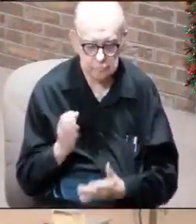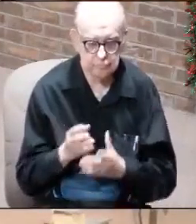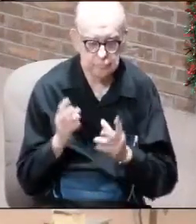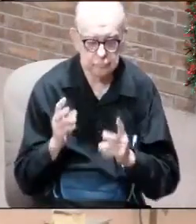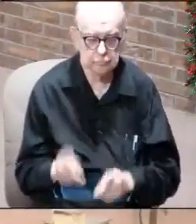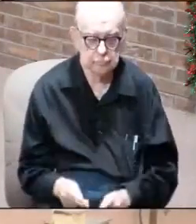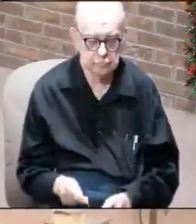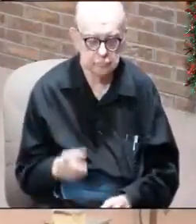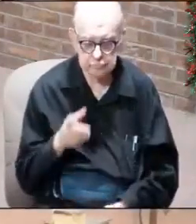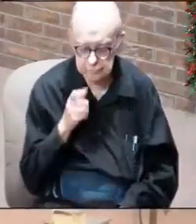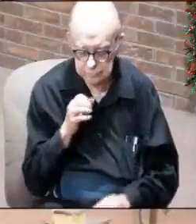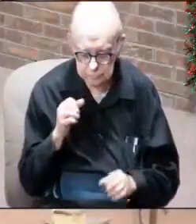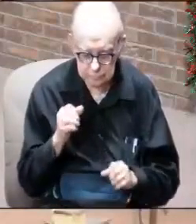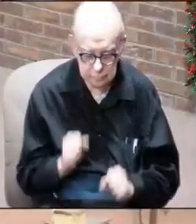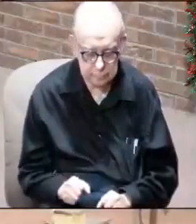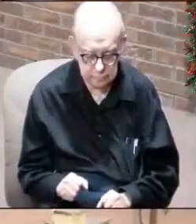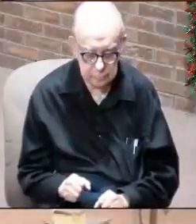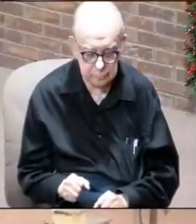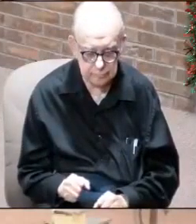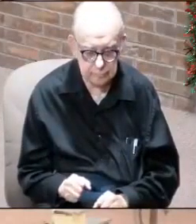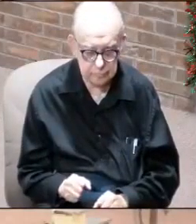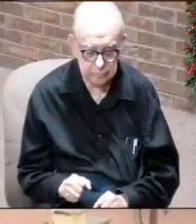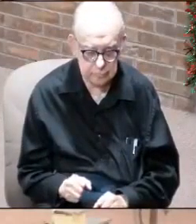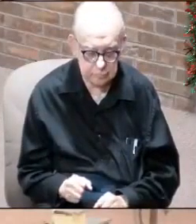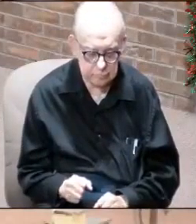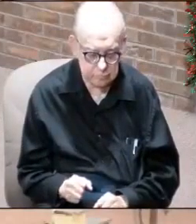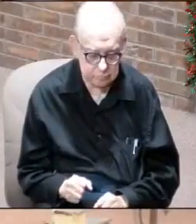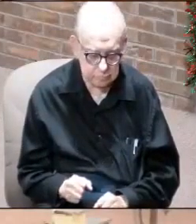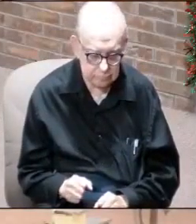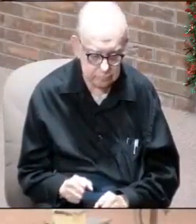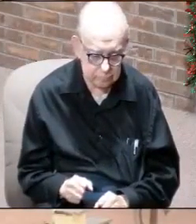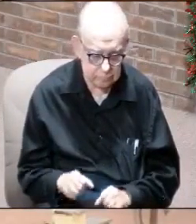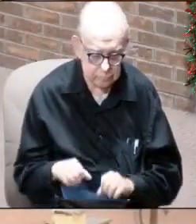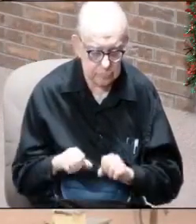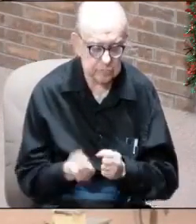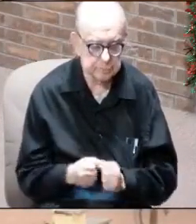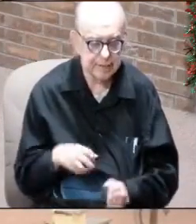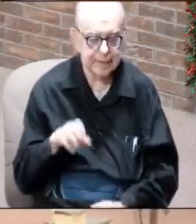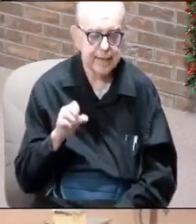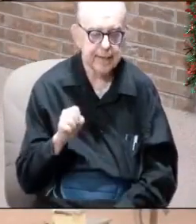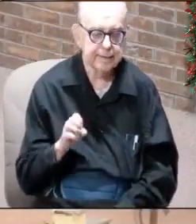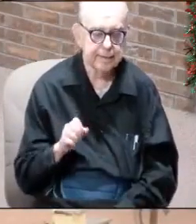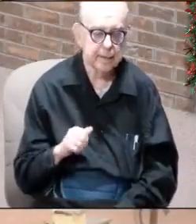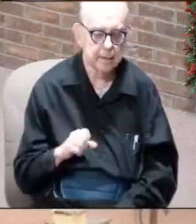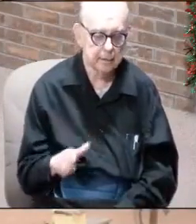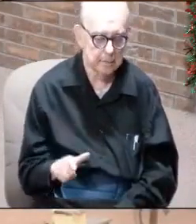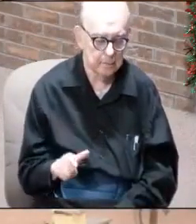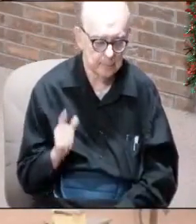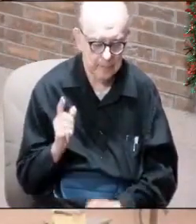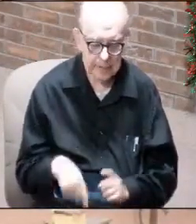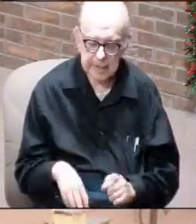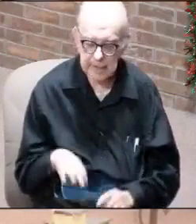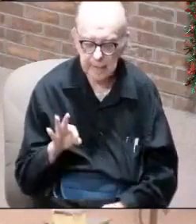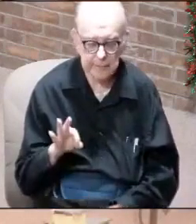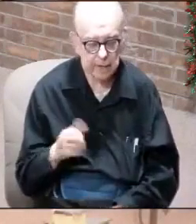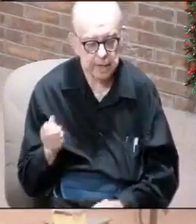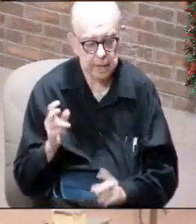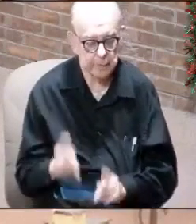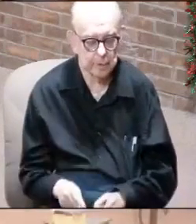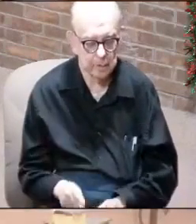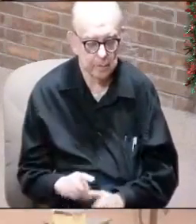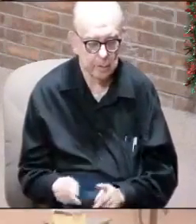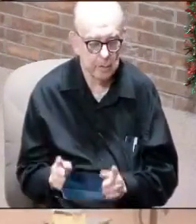someone who was able to break the seal. And they couldn't find anyone